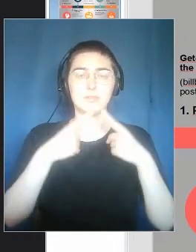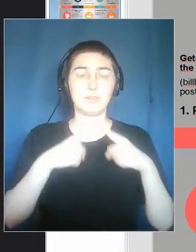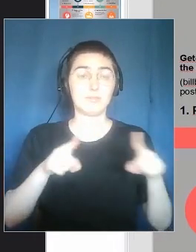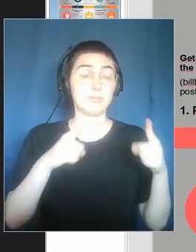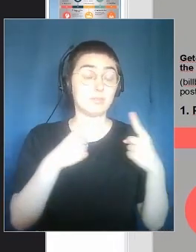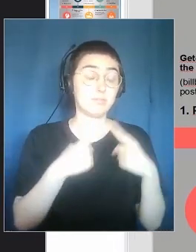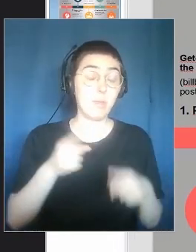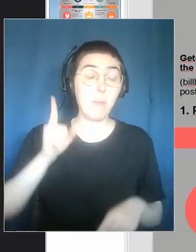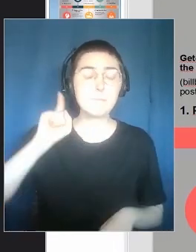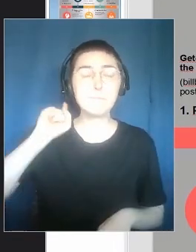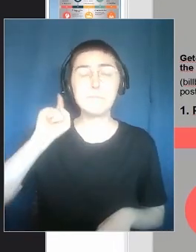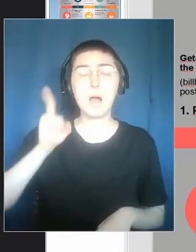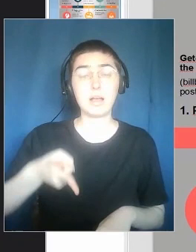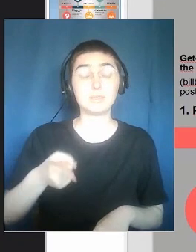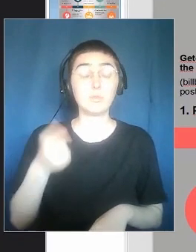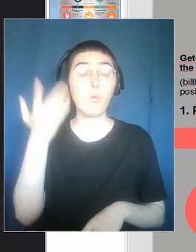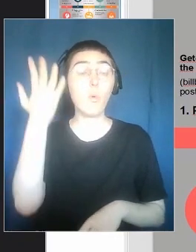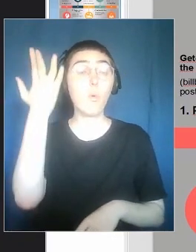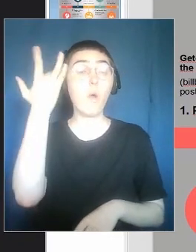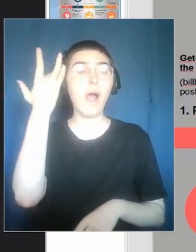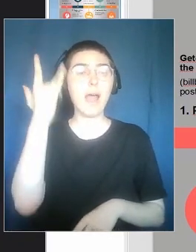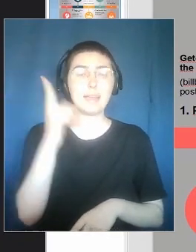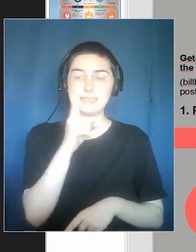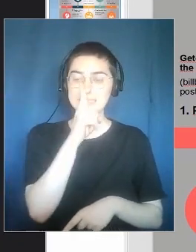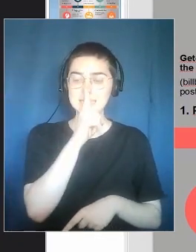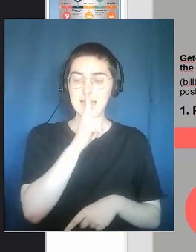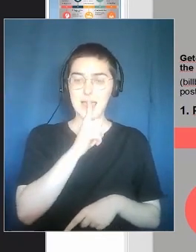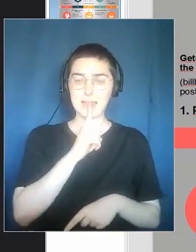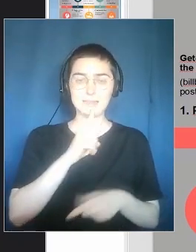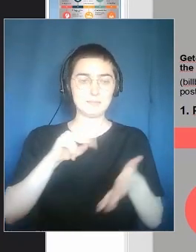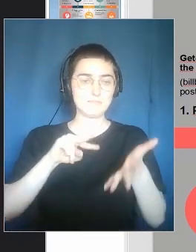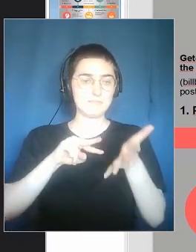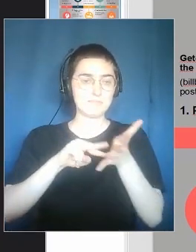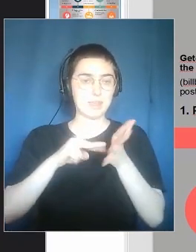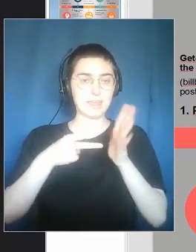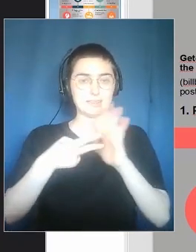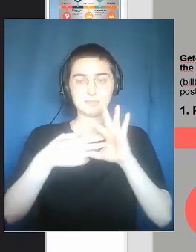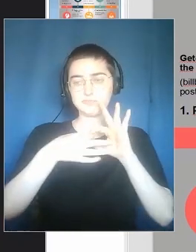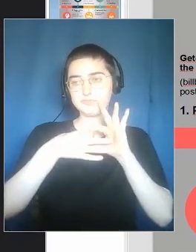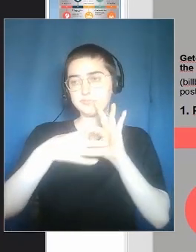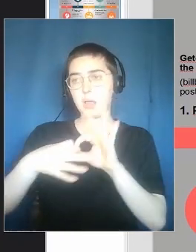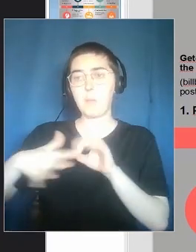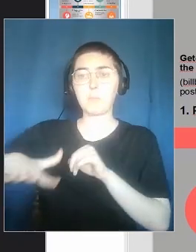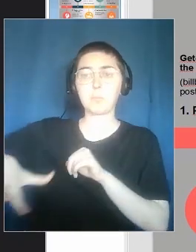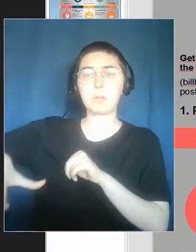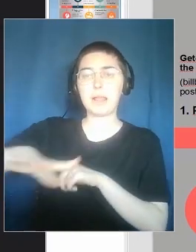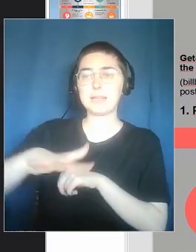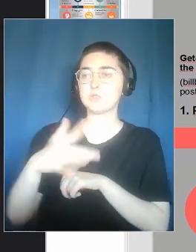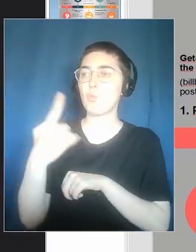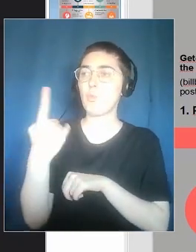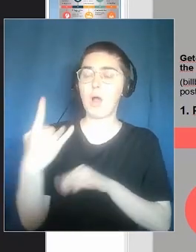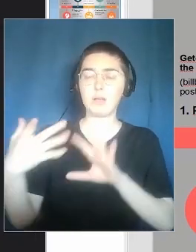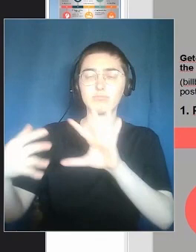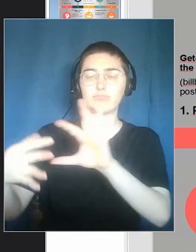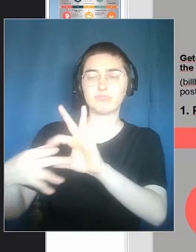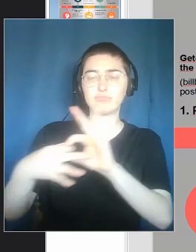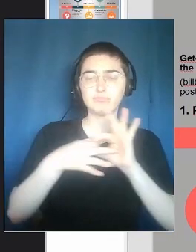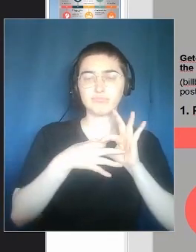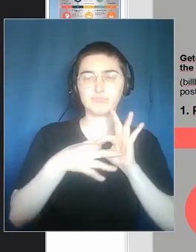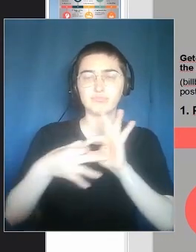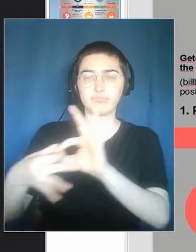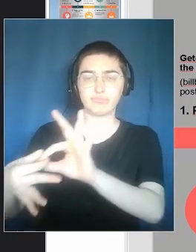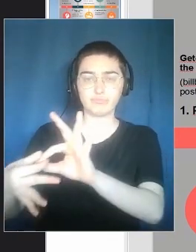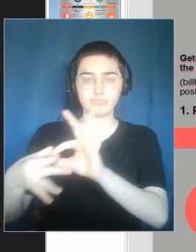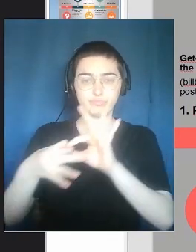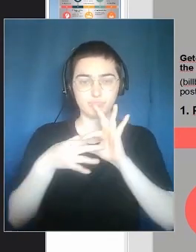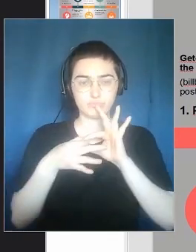are different every time. Because every silent tells about a specific place. They are